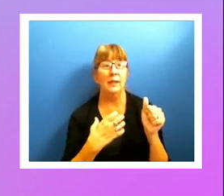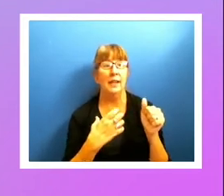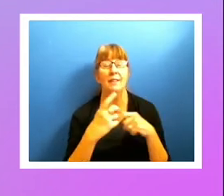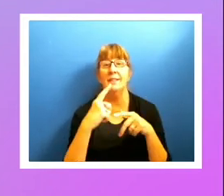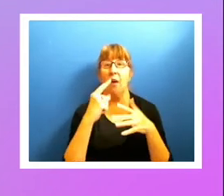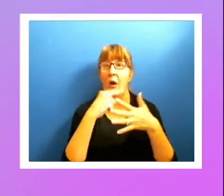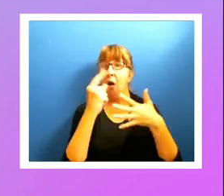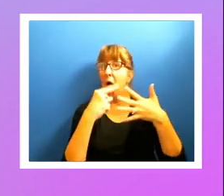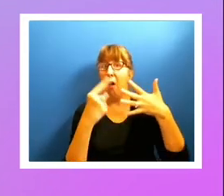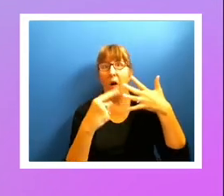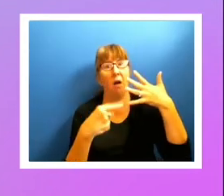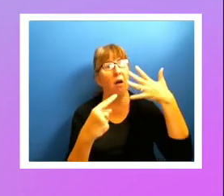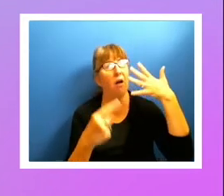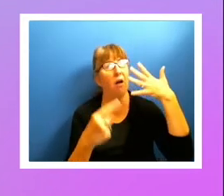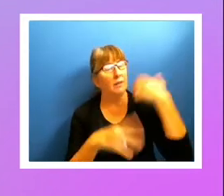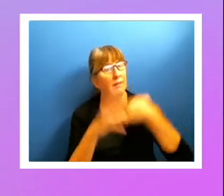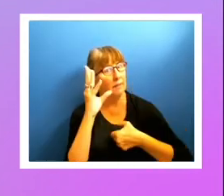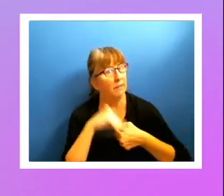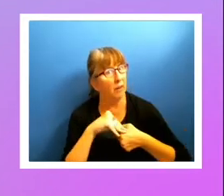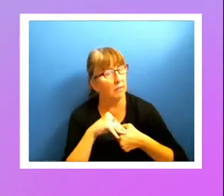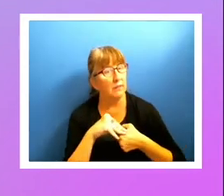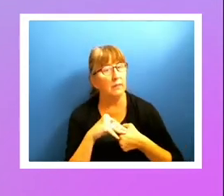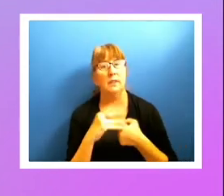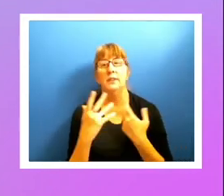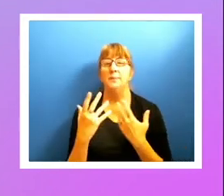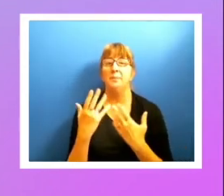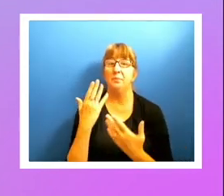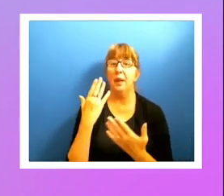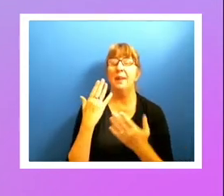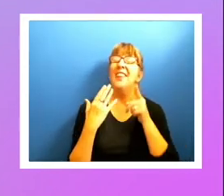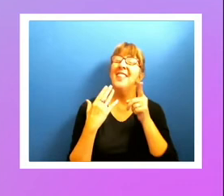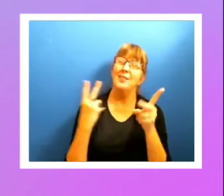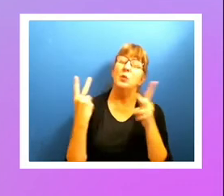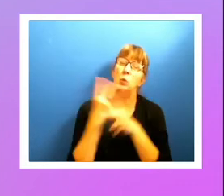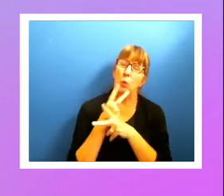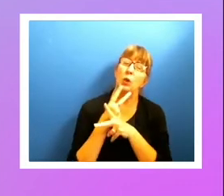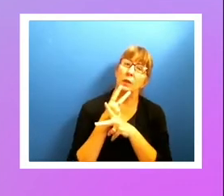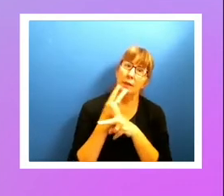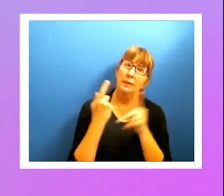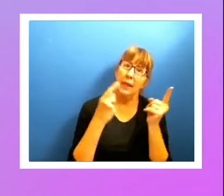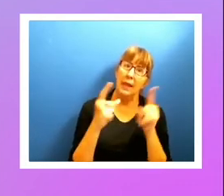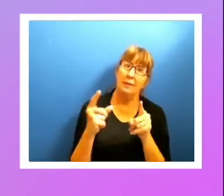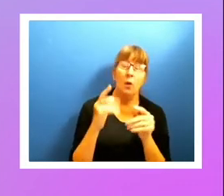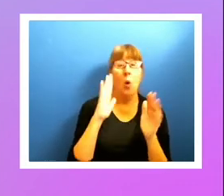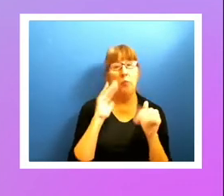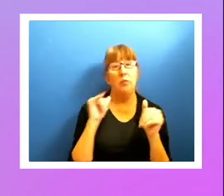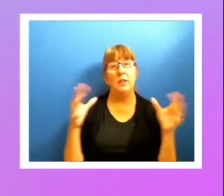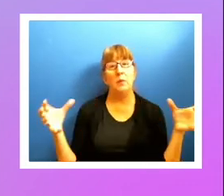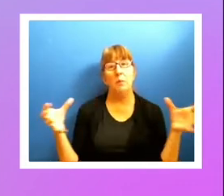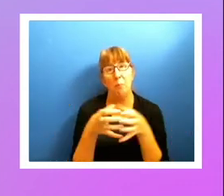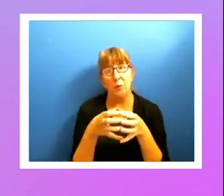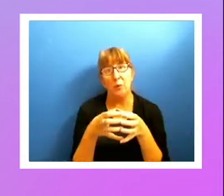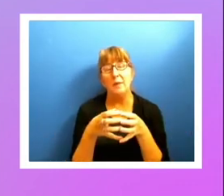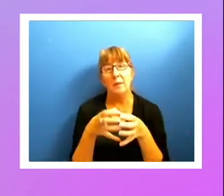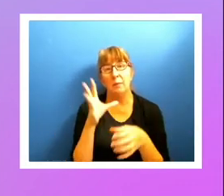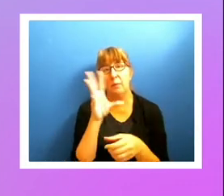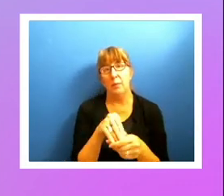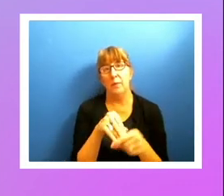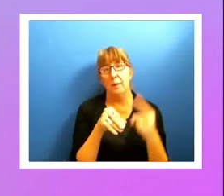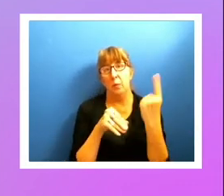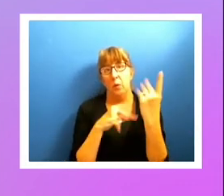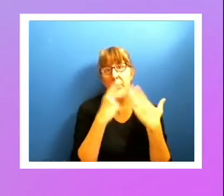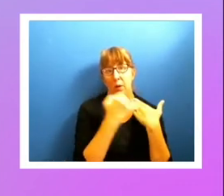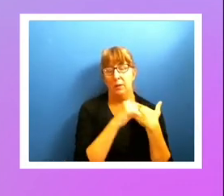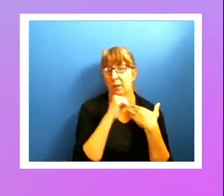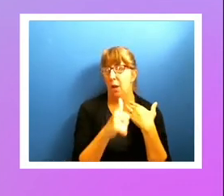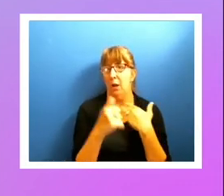of activity associated with it. Now, this is probably going to be worst case because hopefully you would bundle these up and put them, you know, in a project instead of having